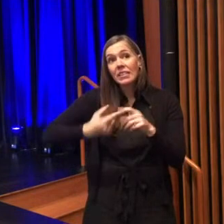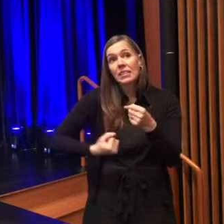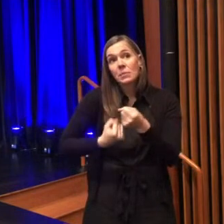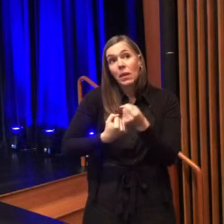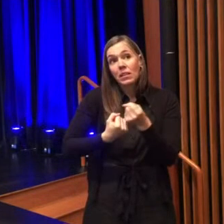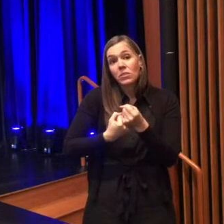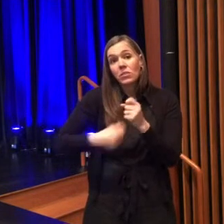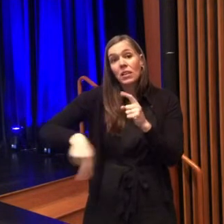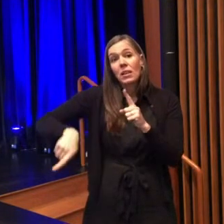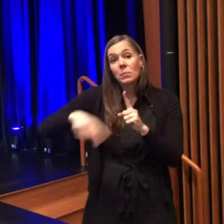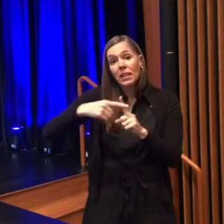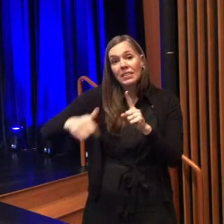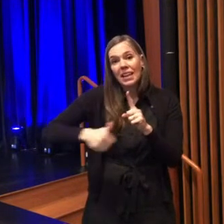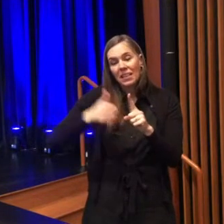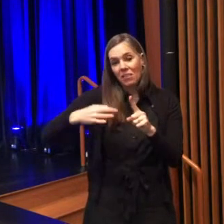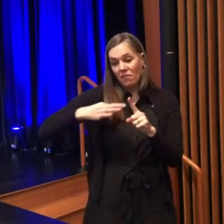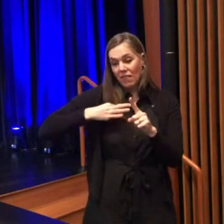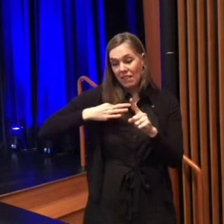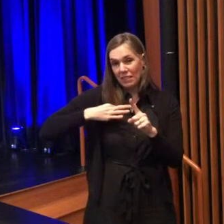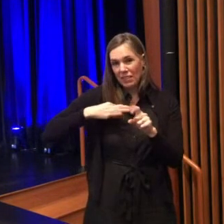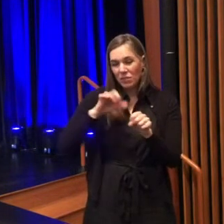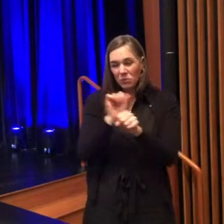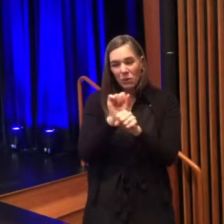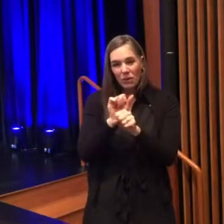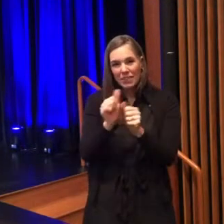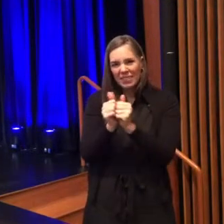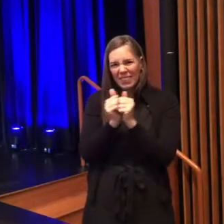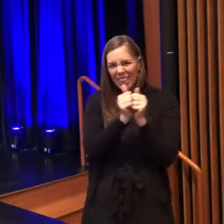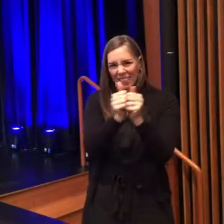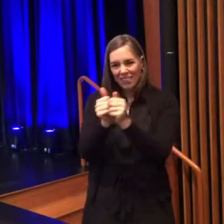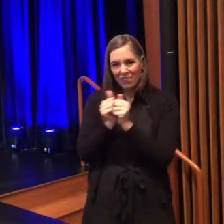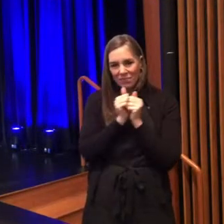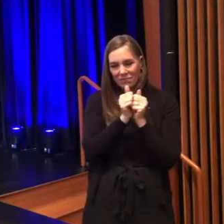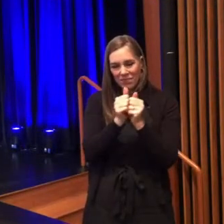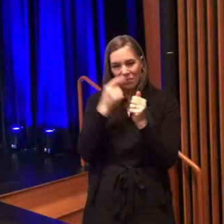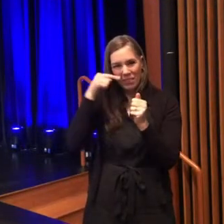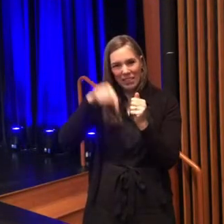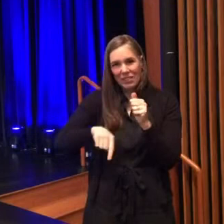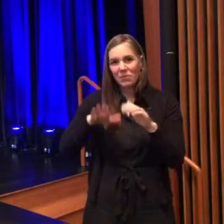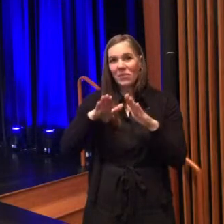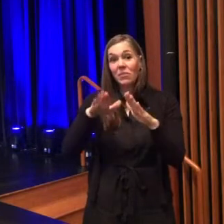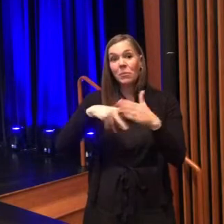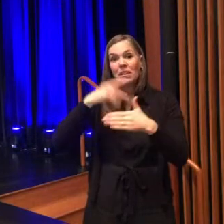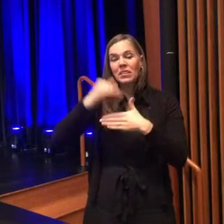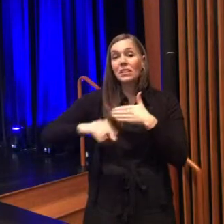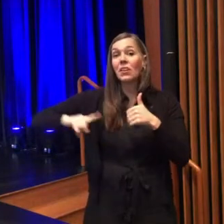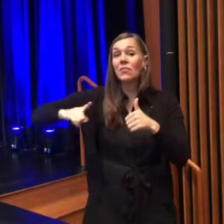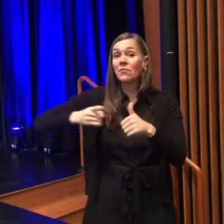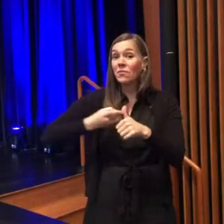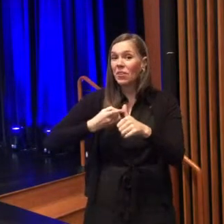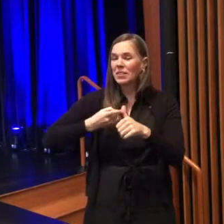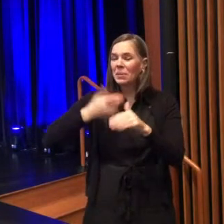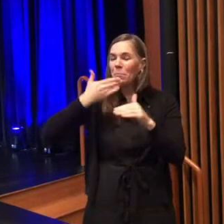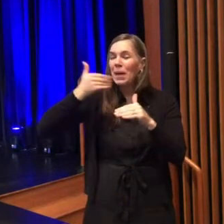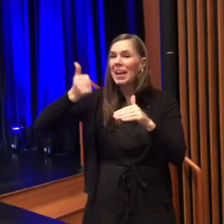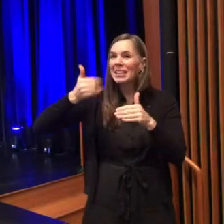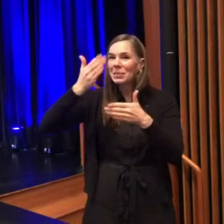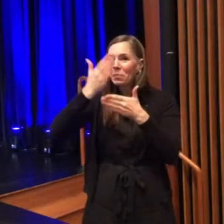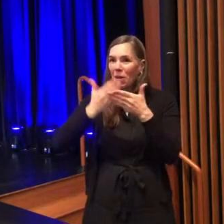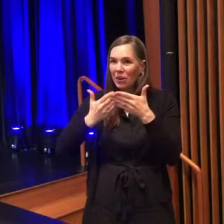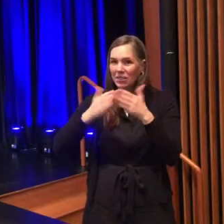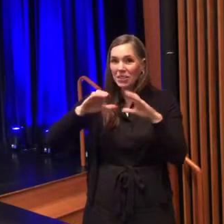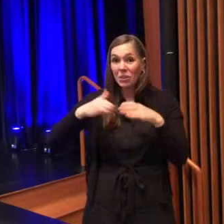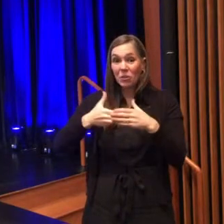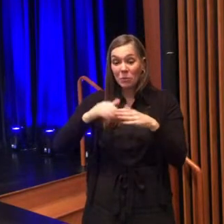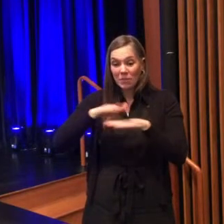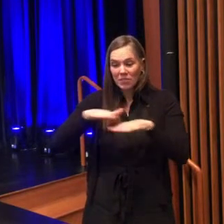well as other volunteers worked together on this really awesome project the very very best part was having a group of children from